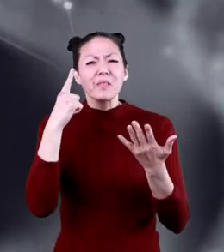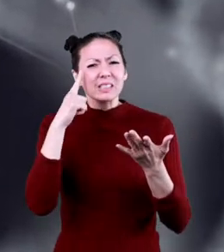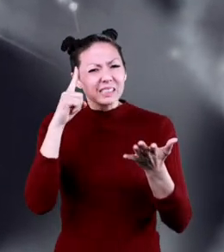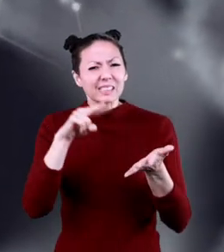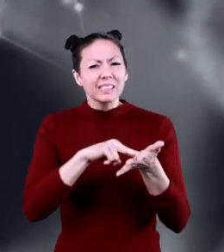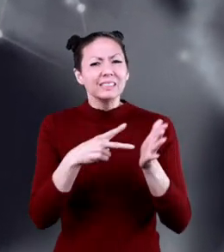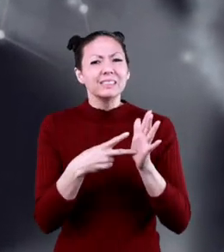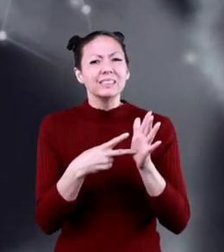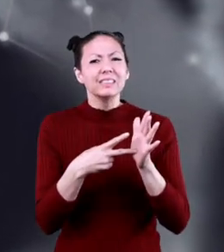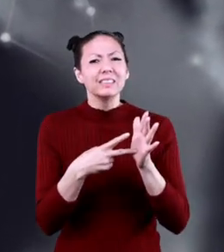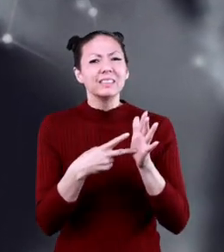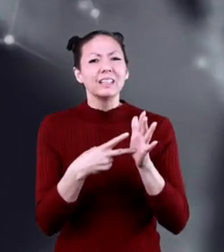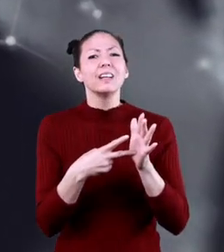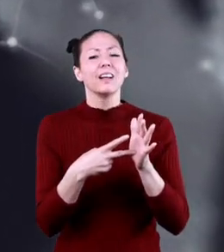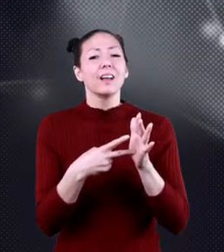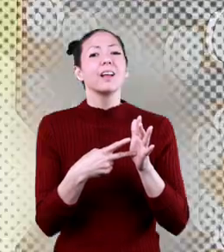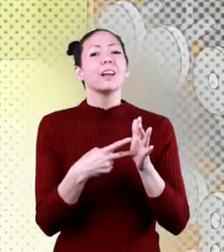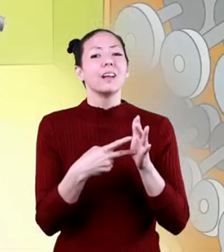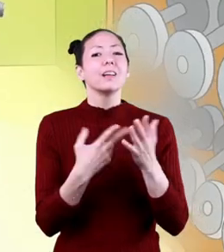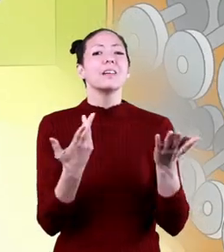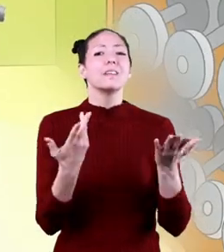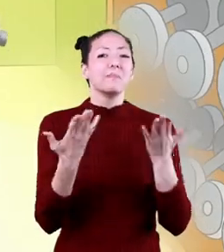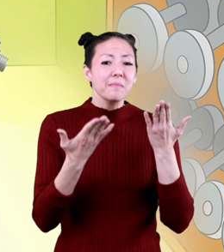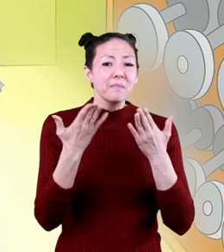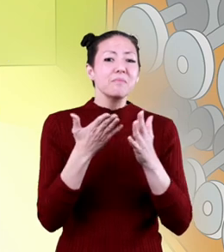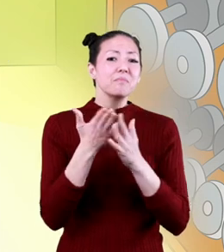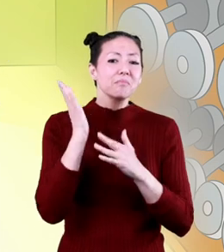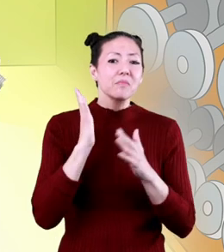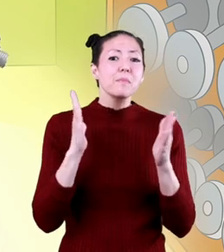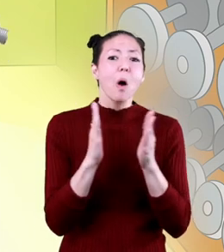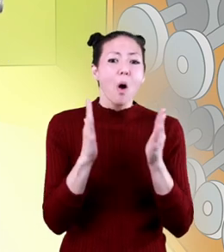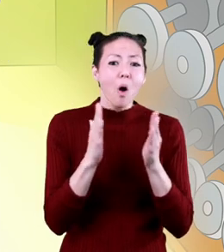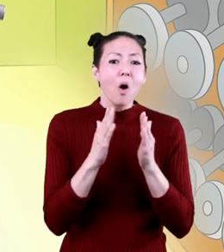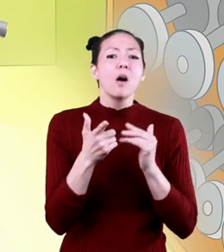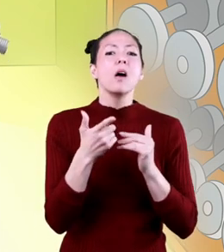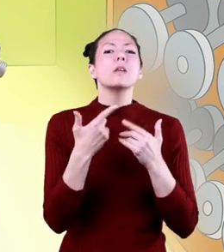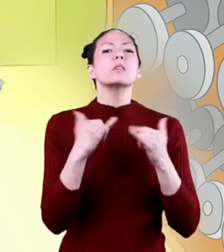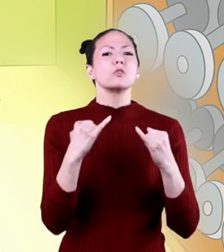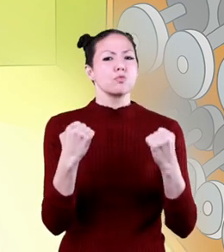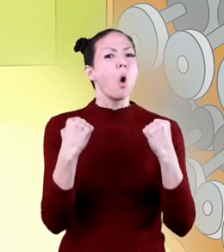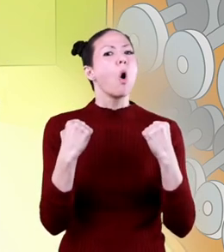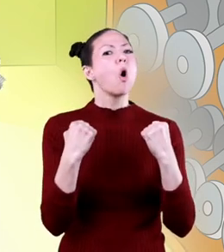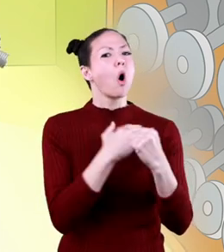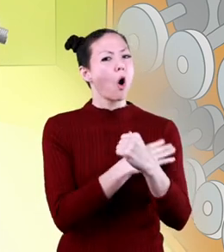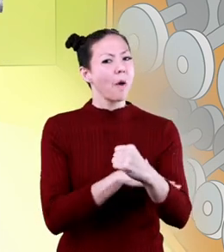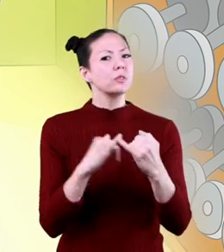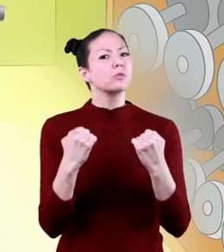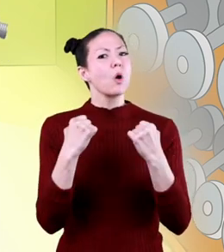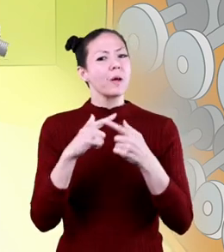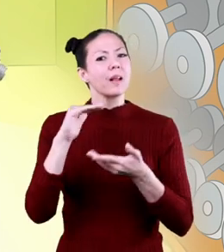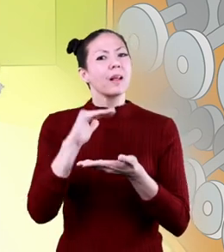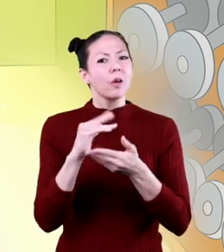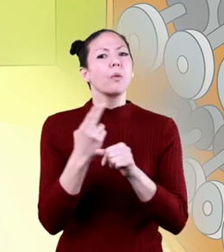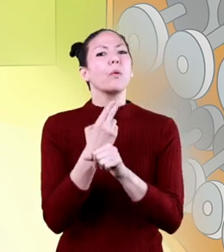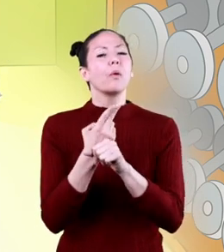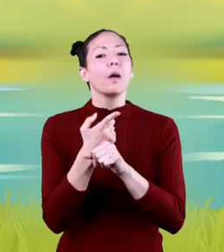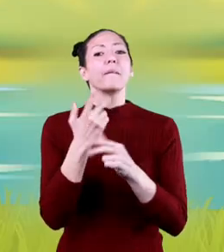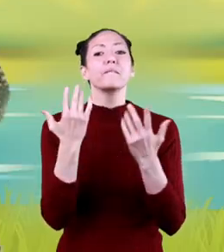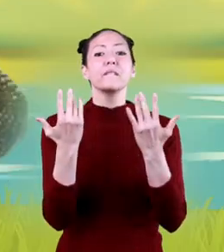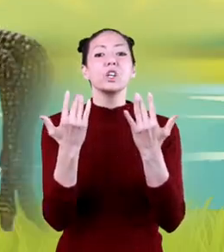arms with two fingers fingers on each hand. But even though they were small, these arms were still super strong,